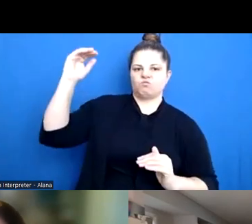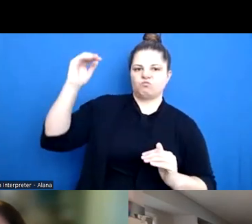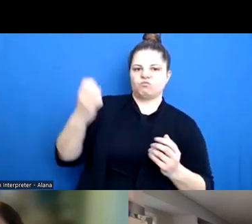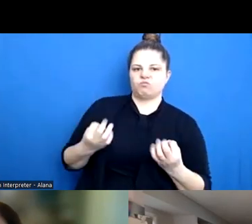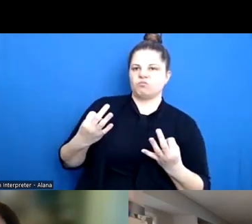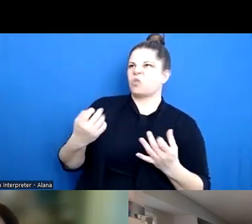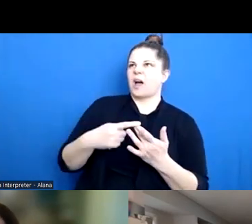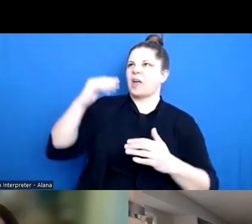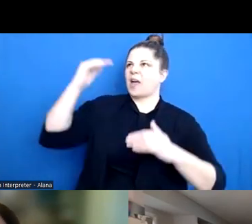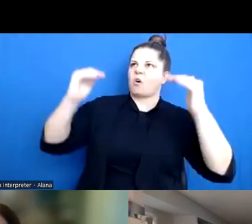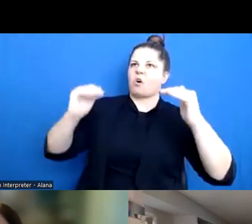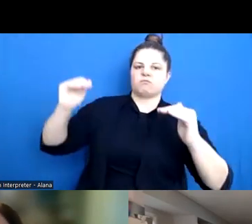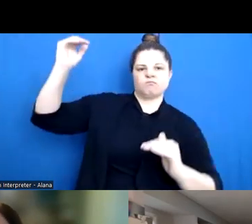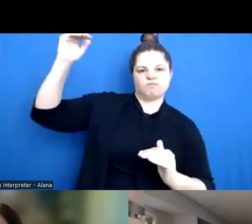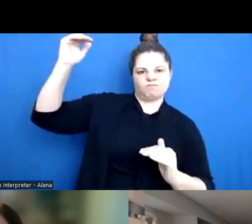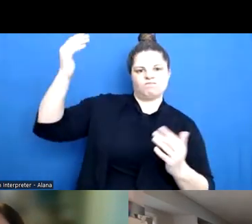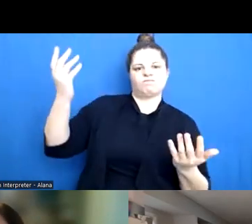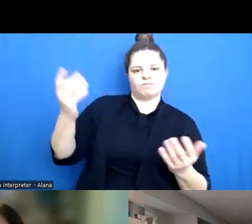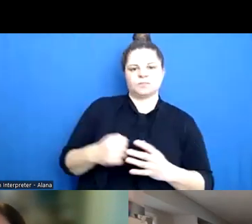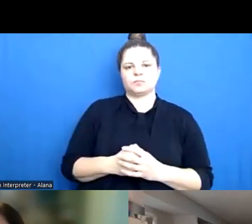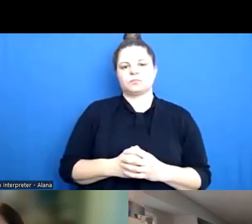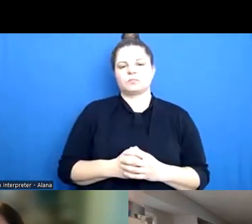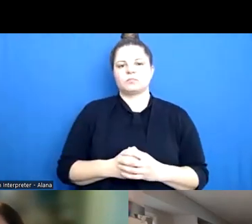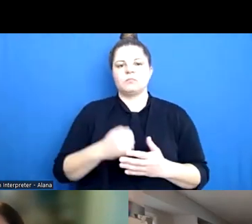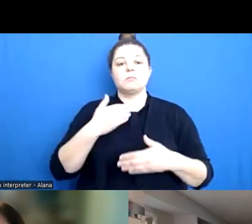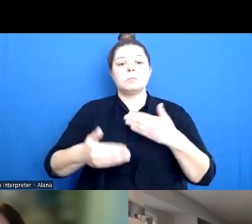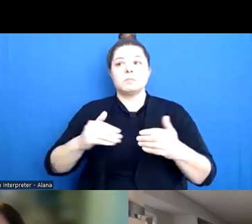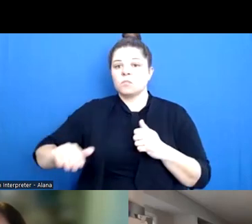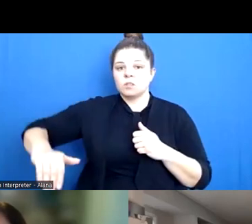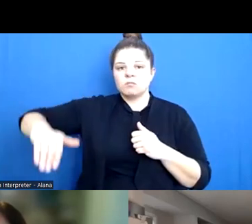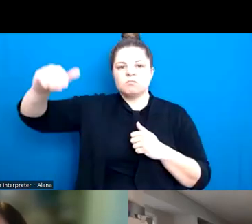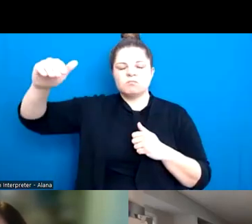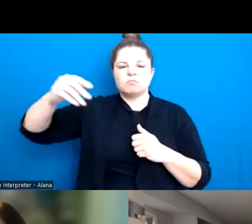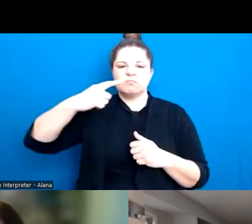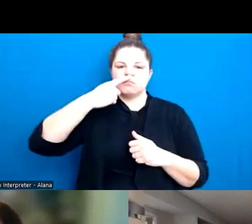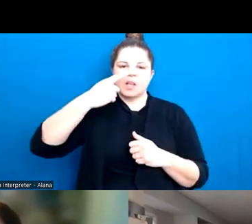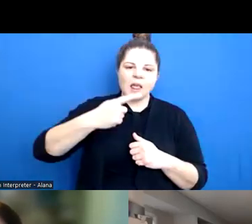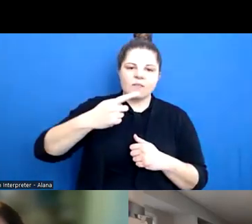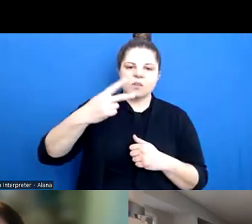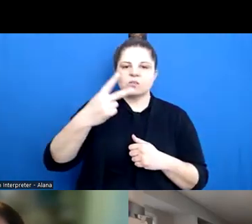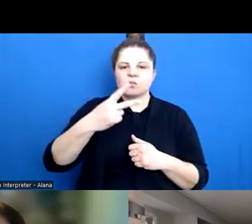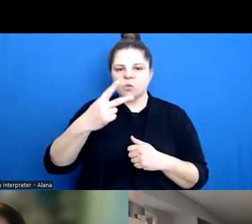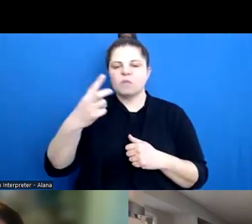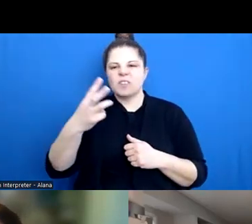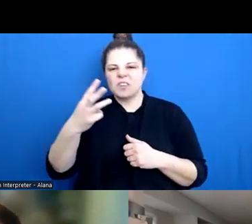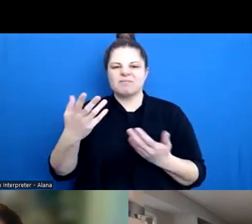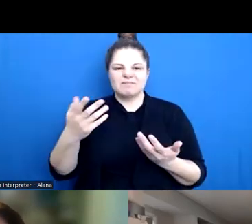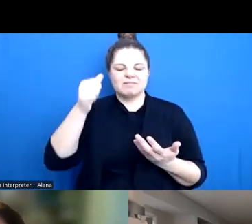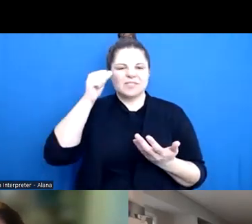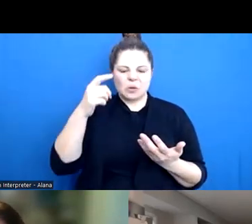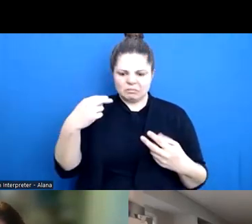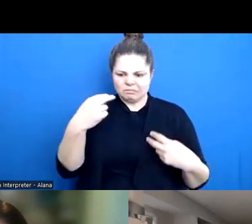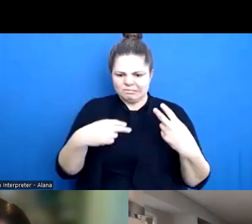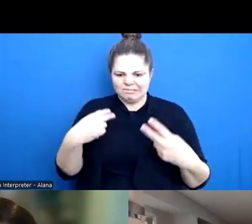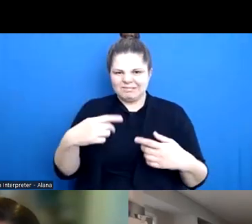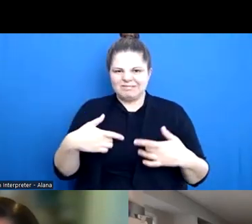Once they get to adolescence and hit those very particularly early awkward stages of self-consciousness and